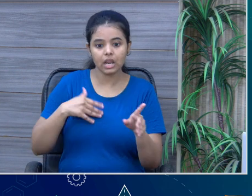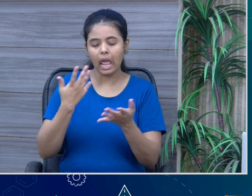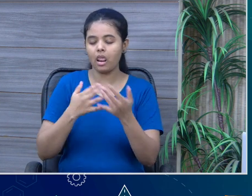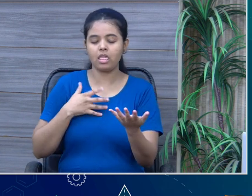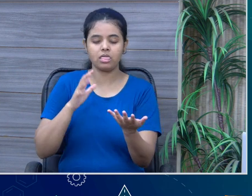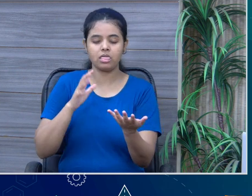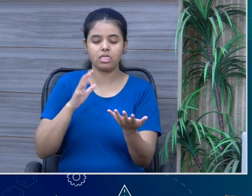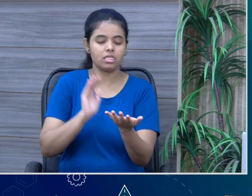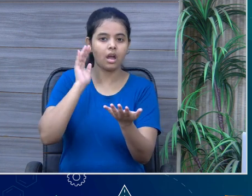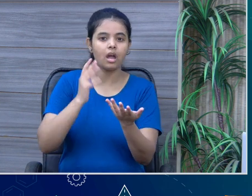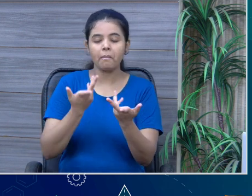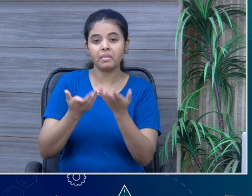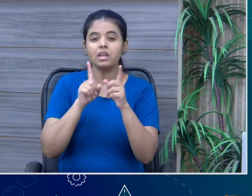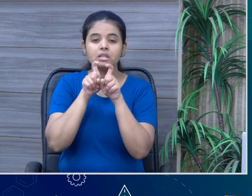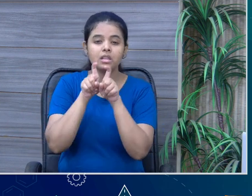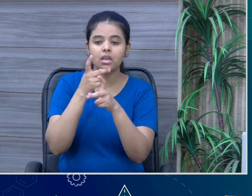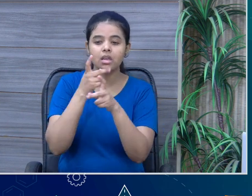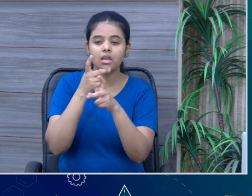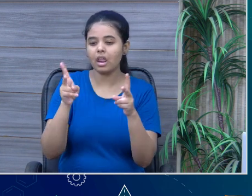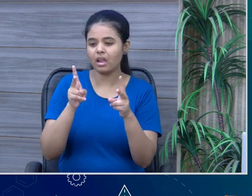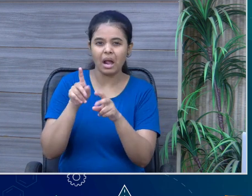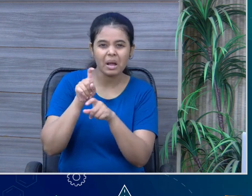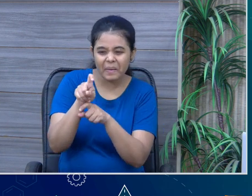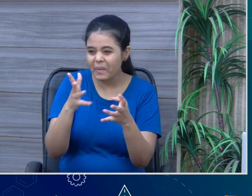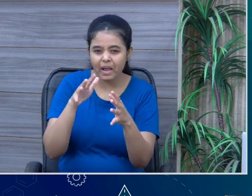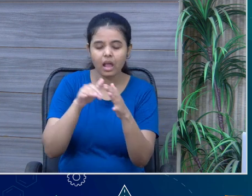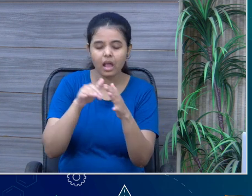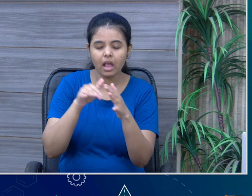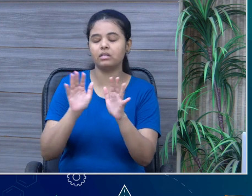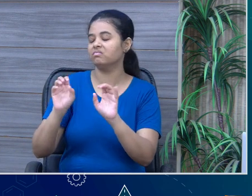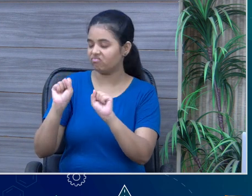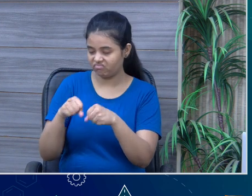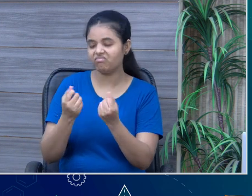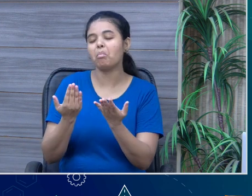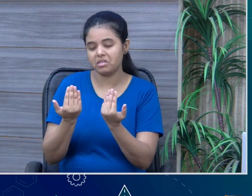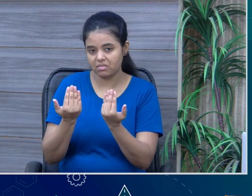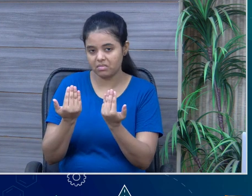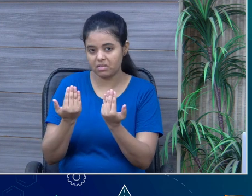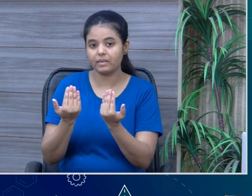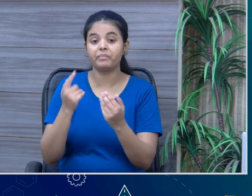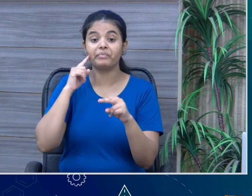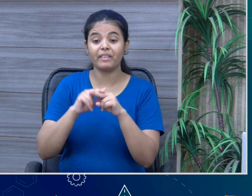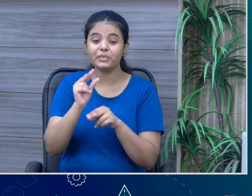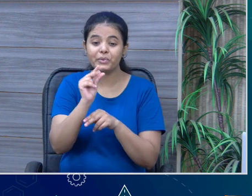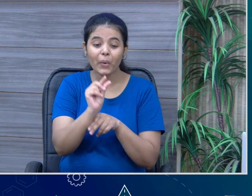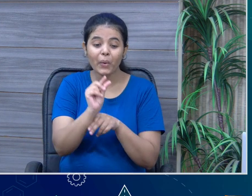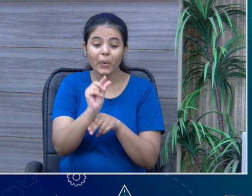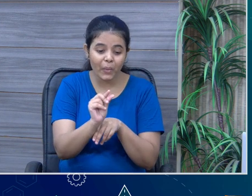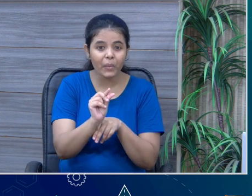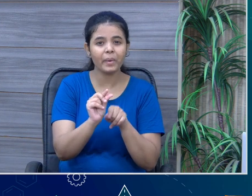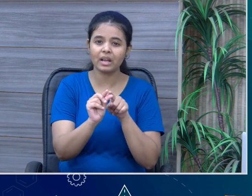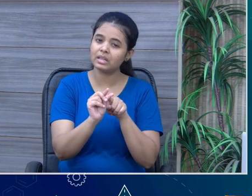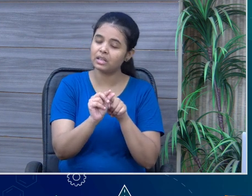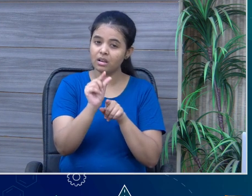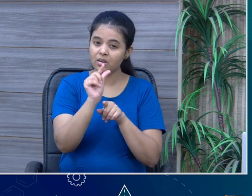there insects inside which can bite them? Anything? Yes, definitely Tanvi. Yes, If we talk about the little ones, they are very